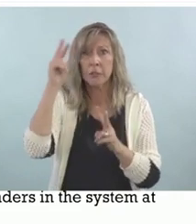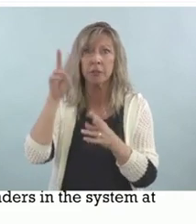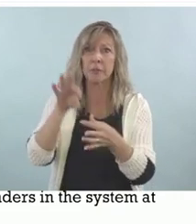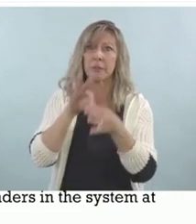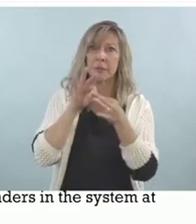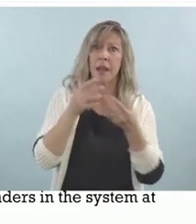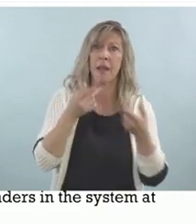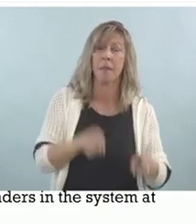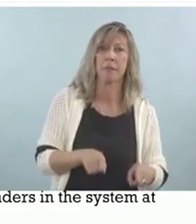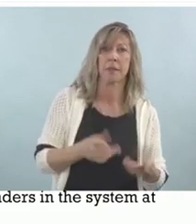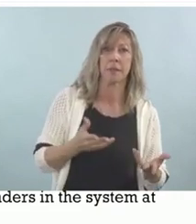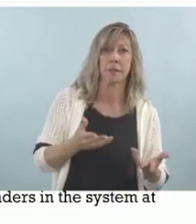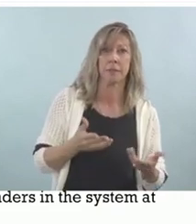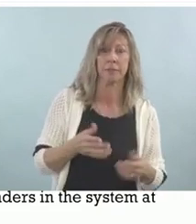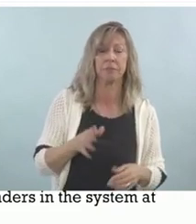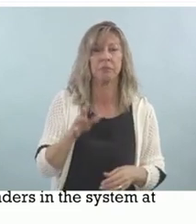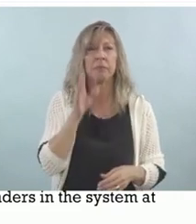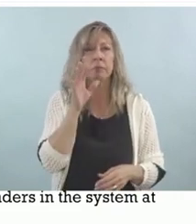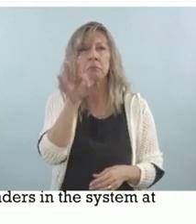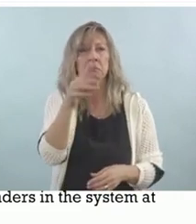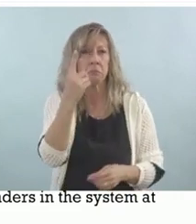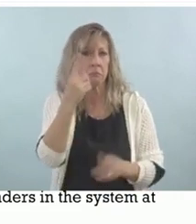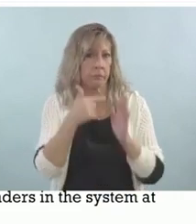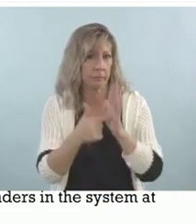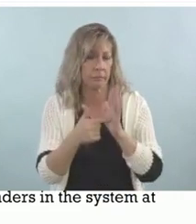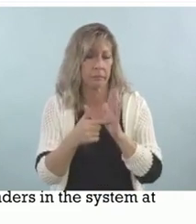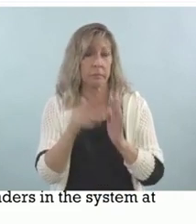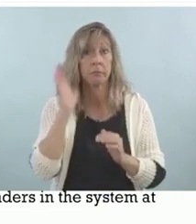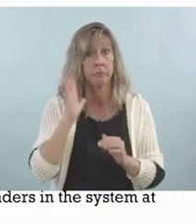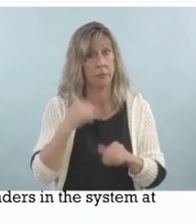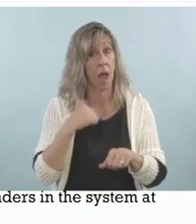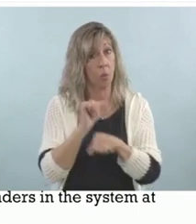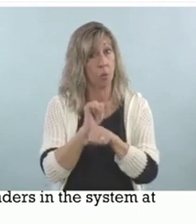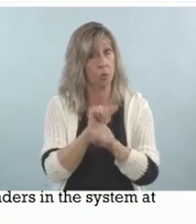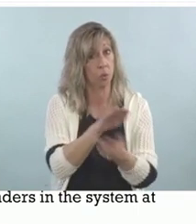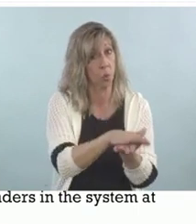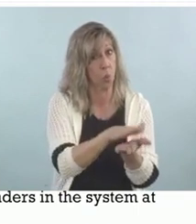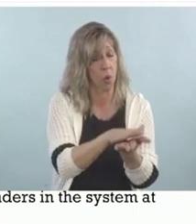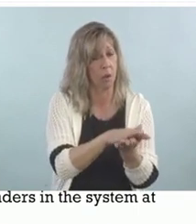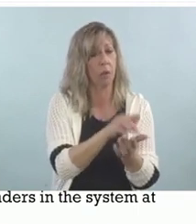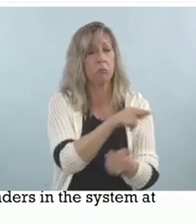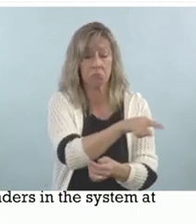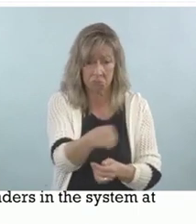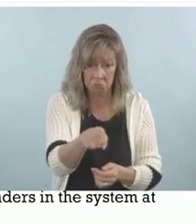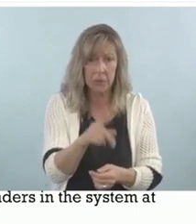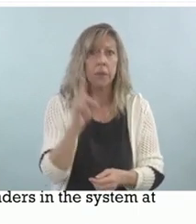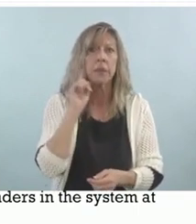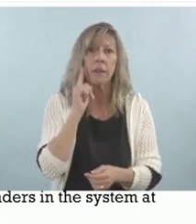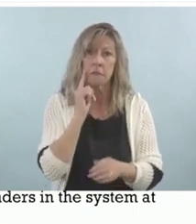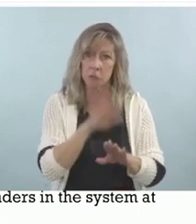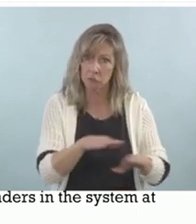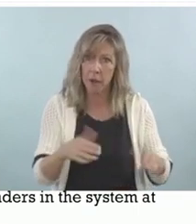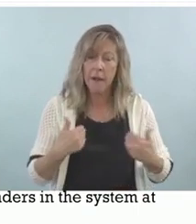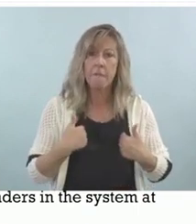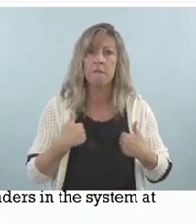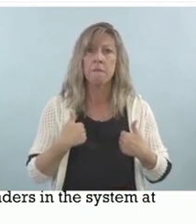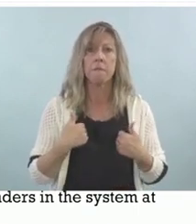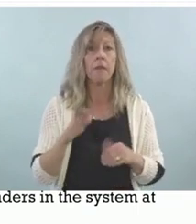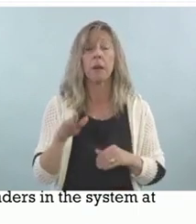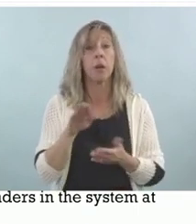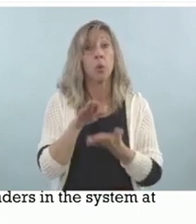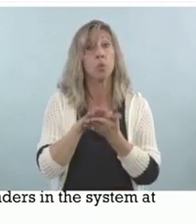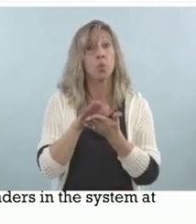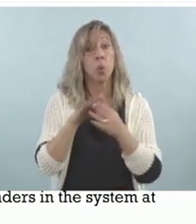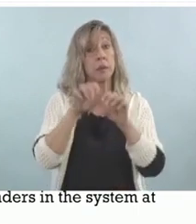I used to work in a school system that had deaf children in it. The school system had a zero tolerance policy for